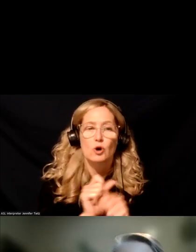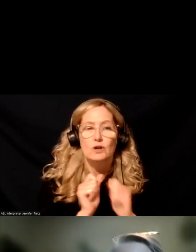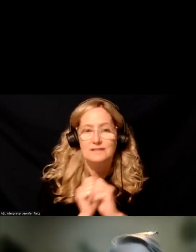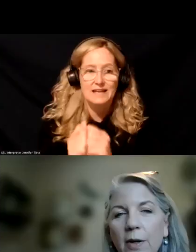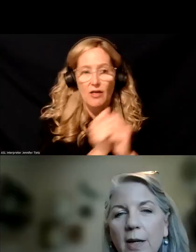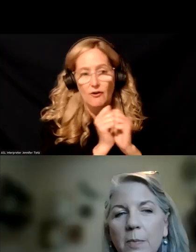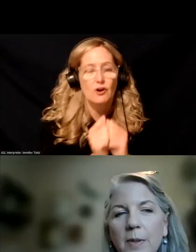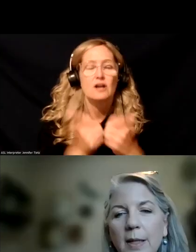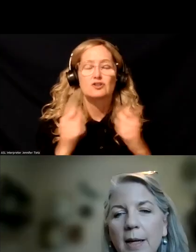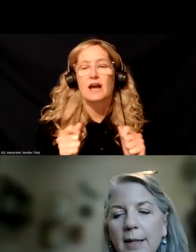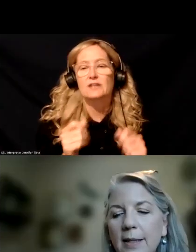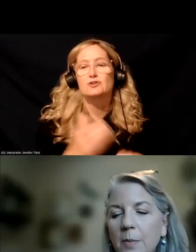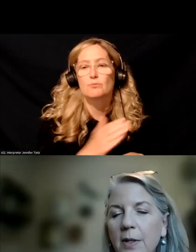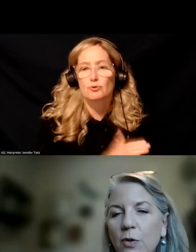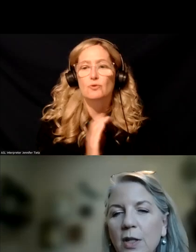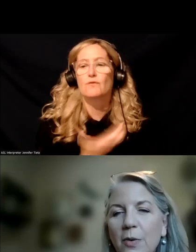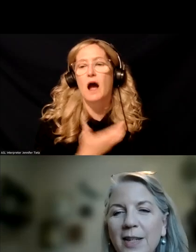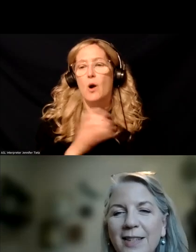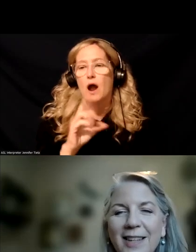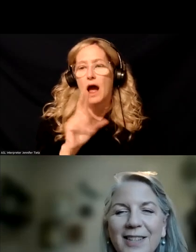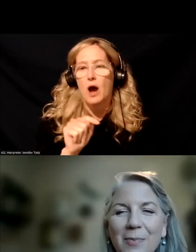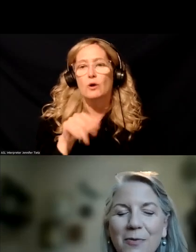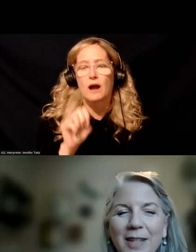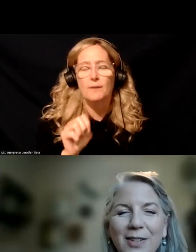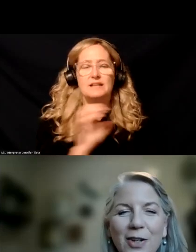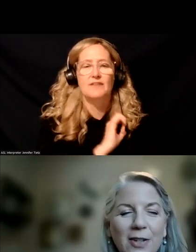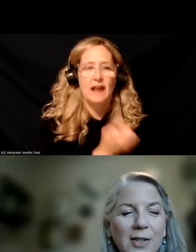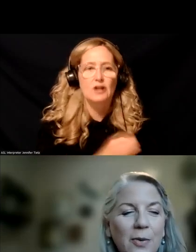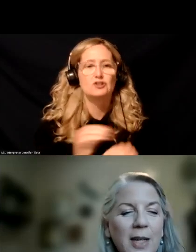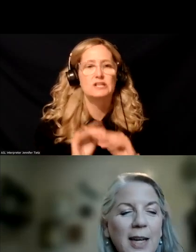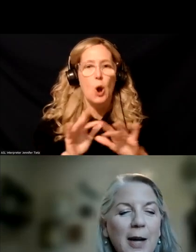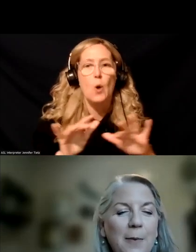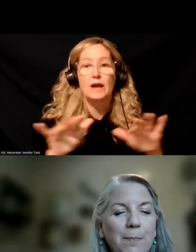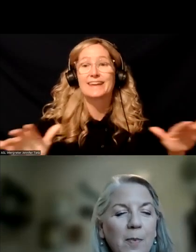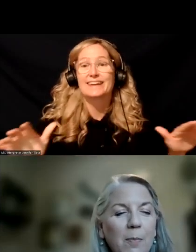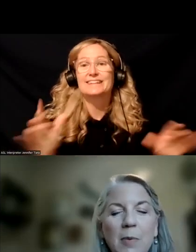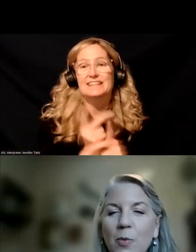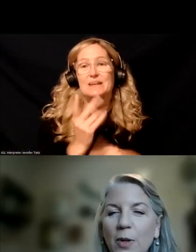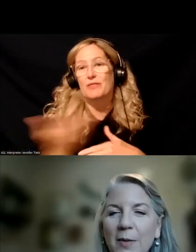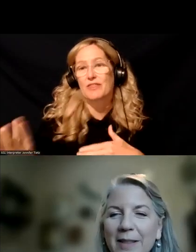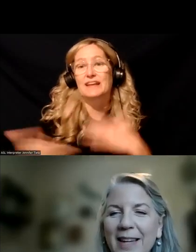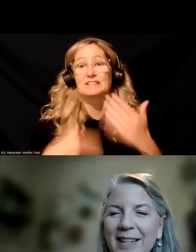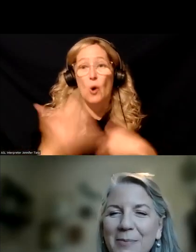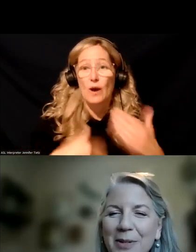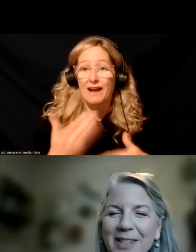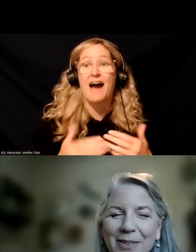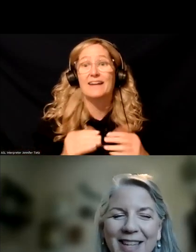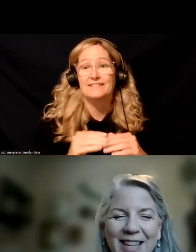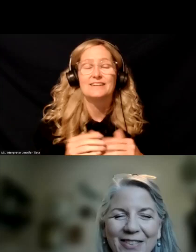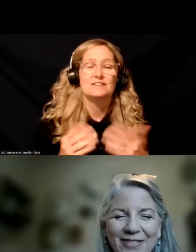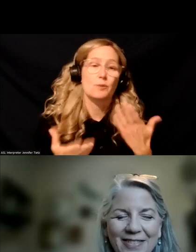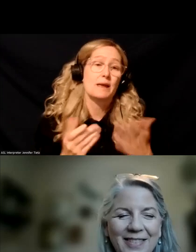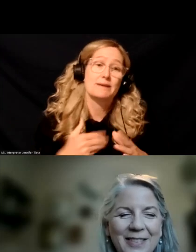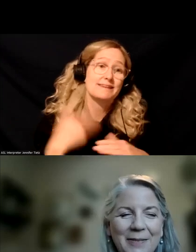improve outcomes and, and get some synergy going to move things along. So, um, maybe more to come about that next month.